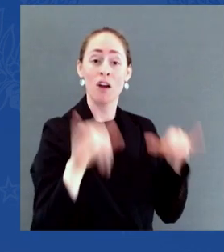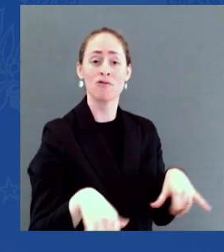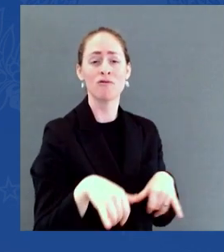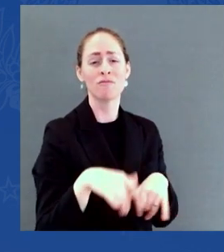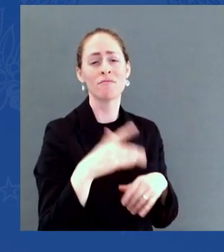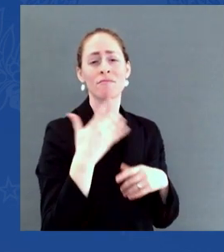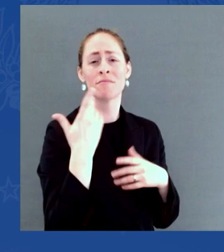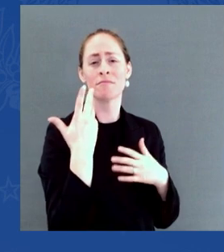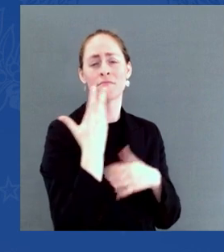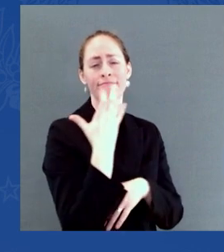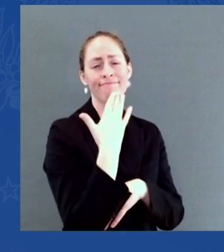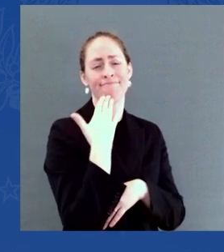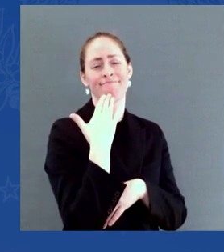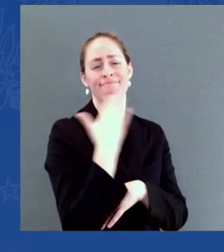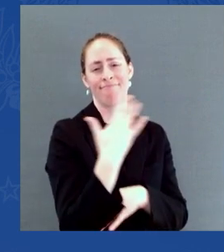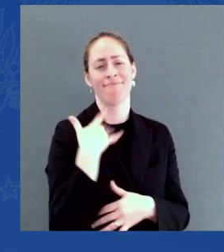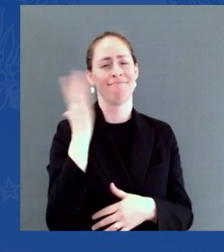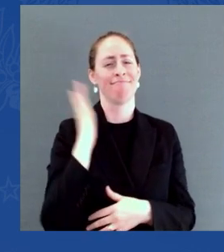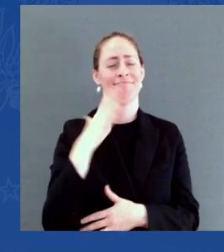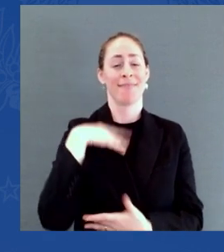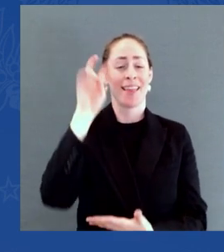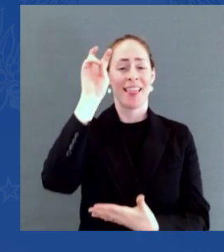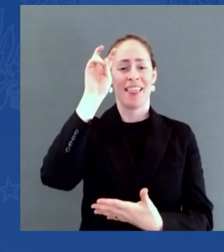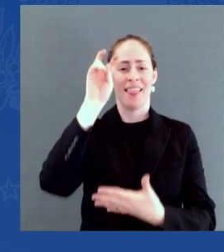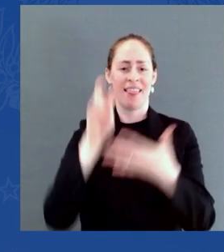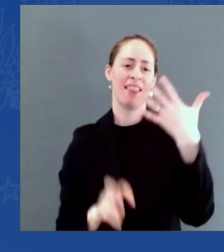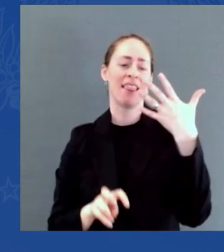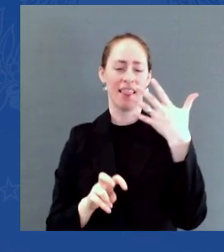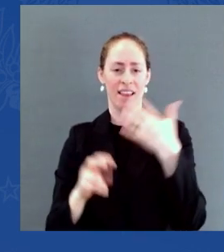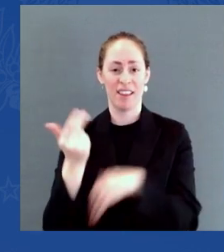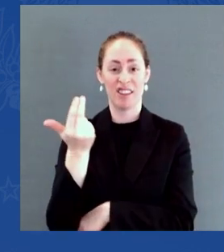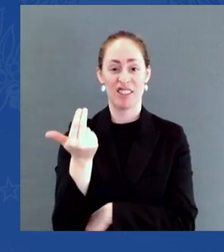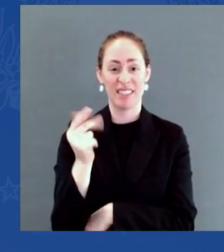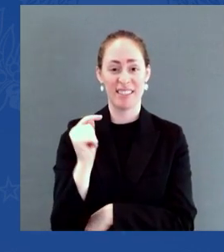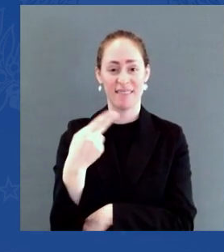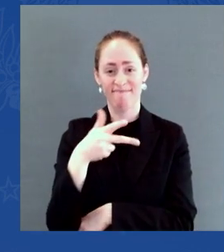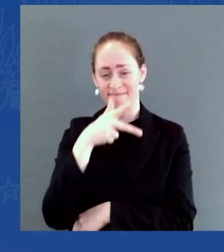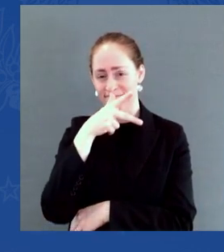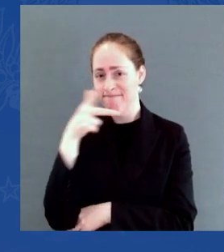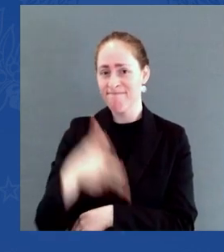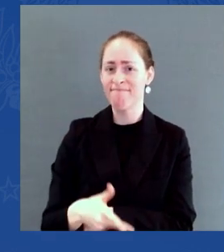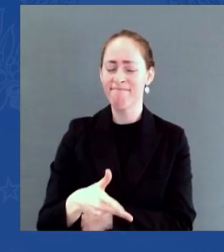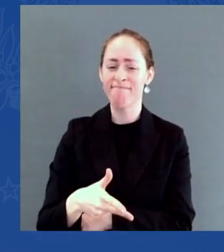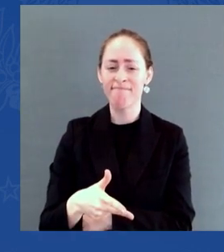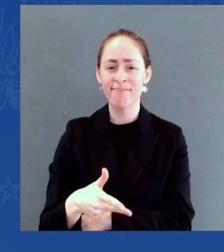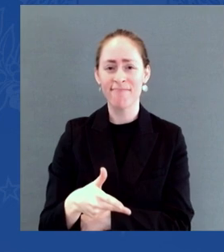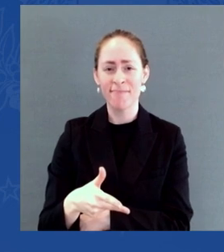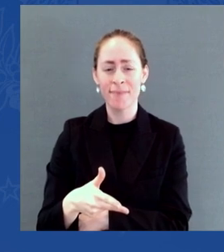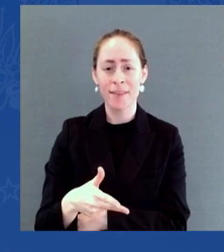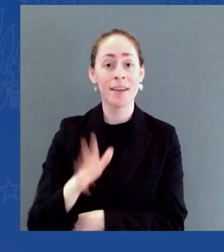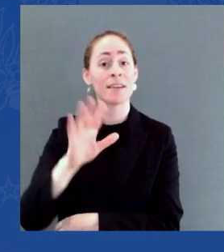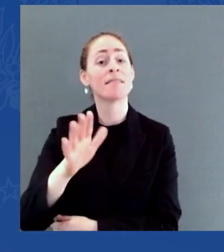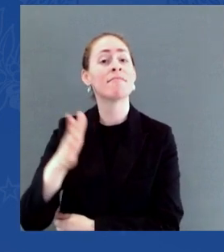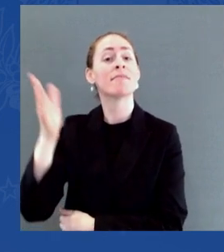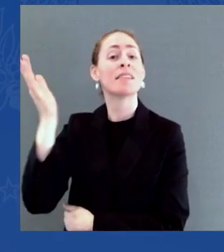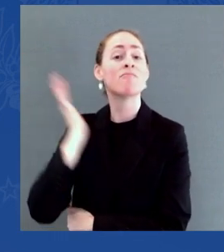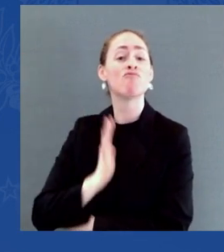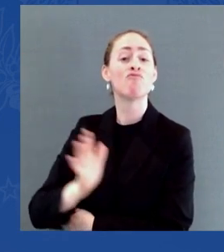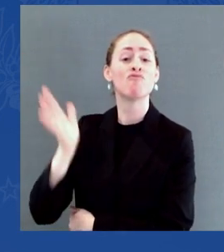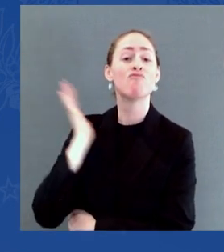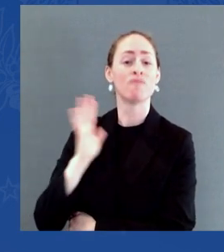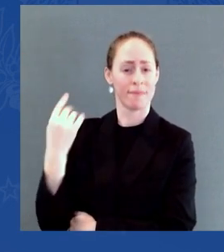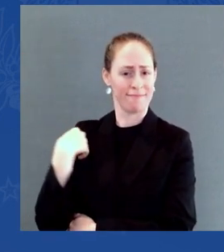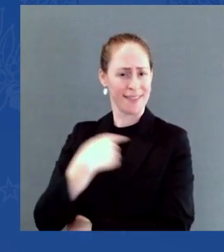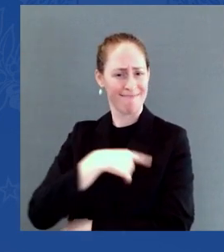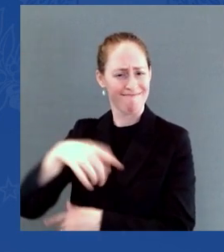For example, we used to lead the world in educational achievement. Now, the Organization for Economic Cooperation and Development ranks America